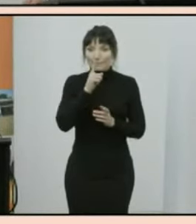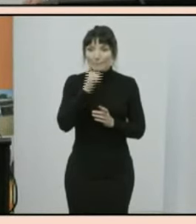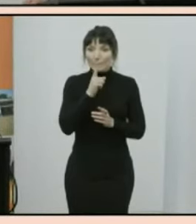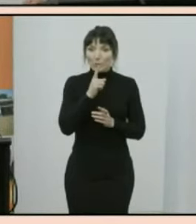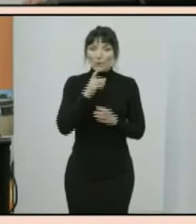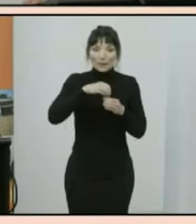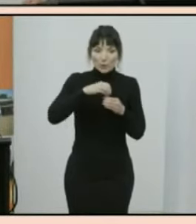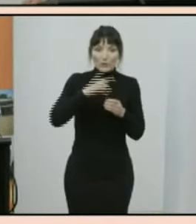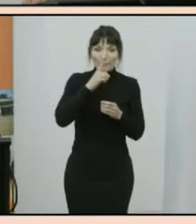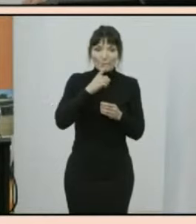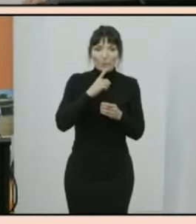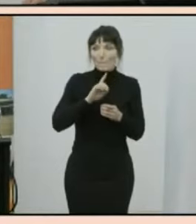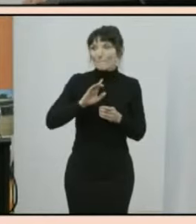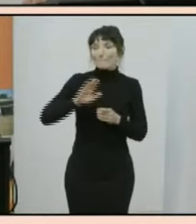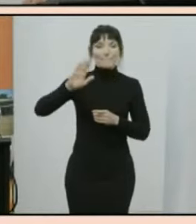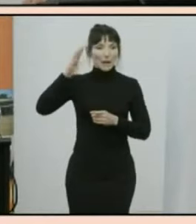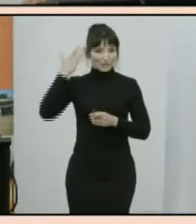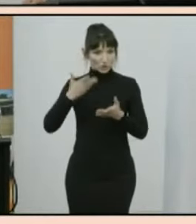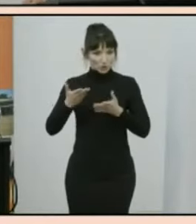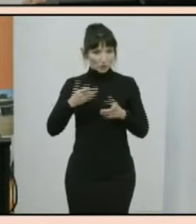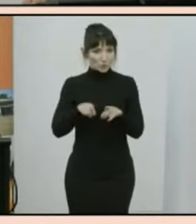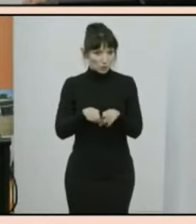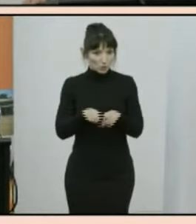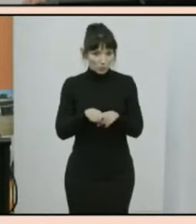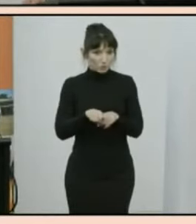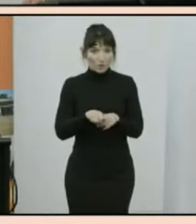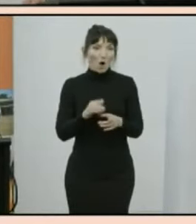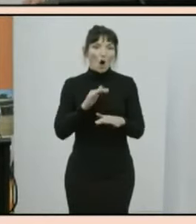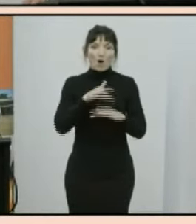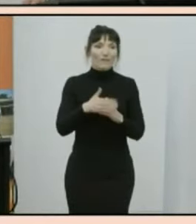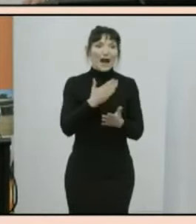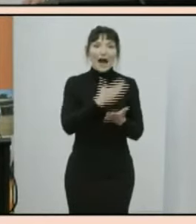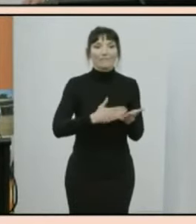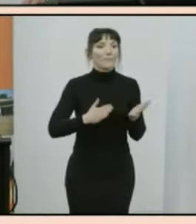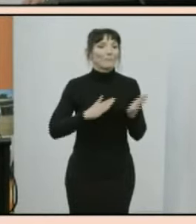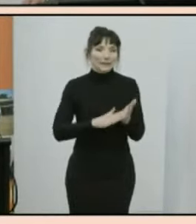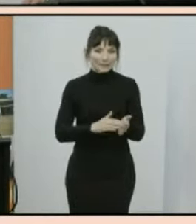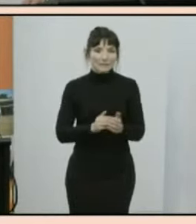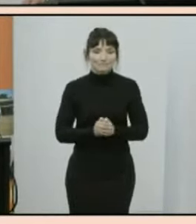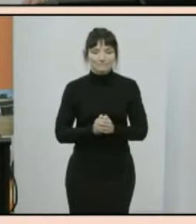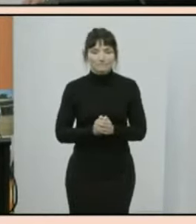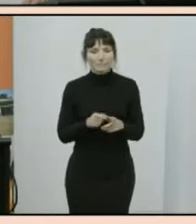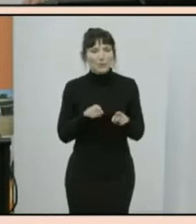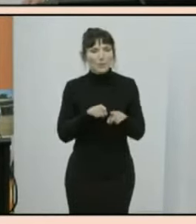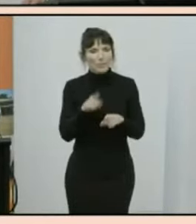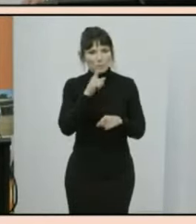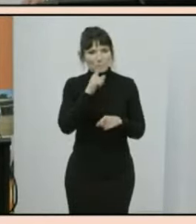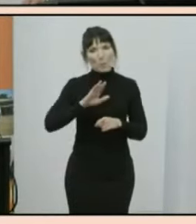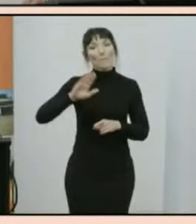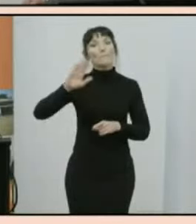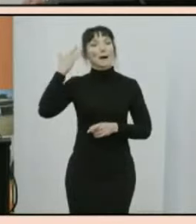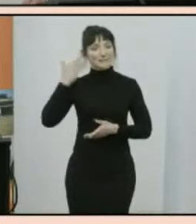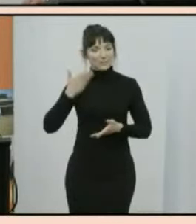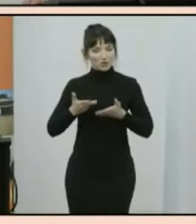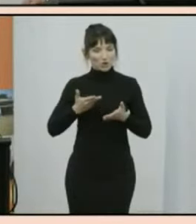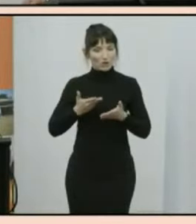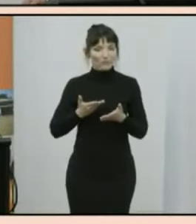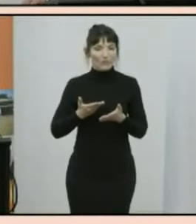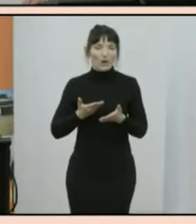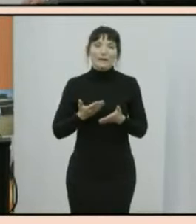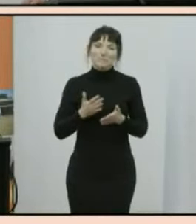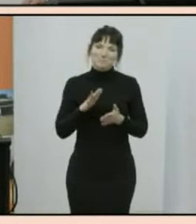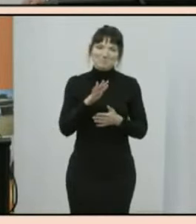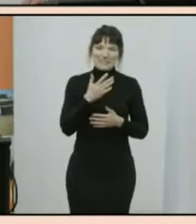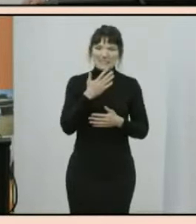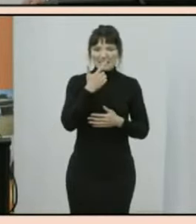our largest age group of those who have previously served are in their 70s and this will include many